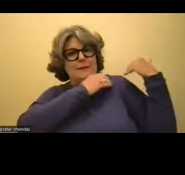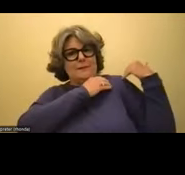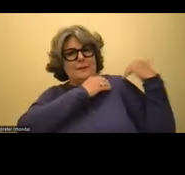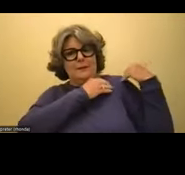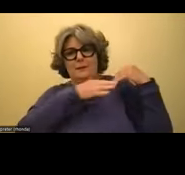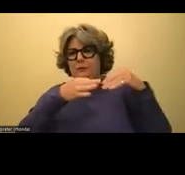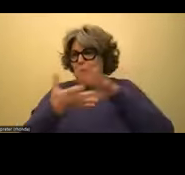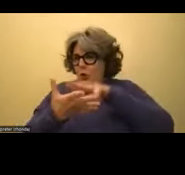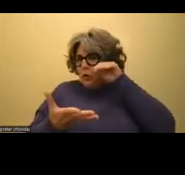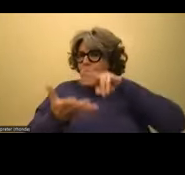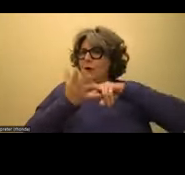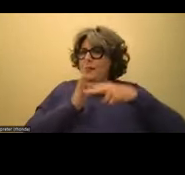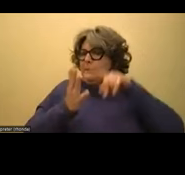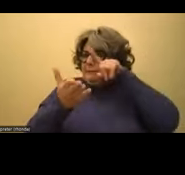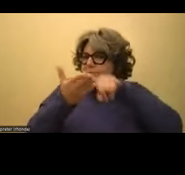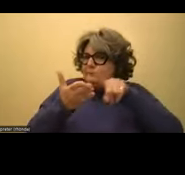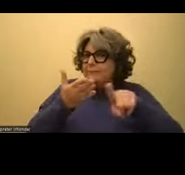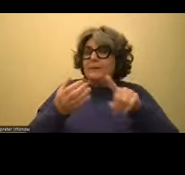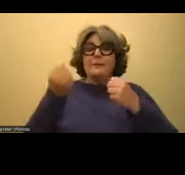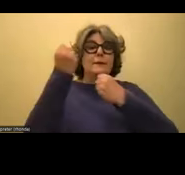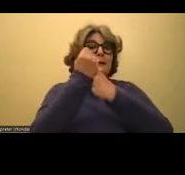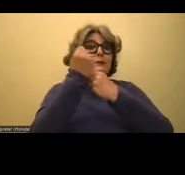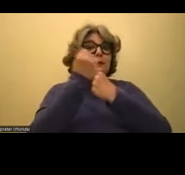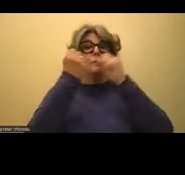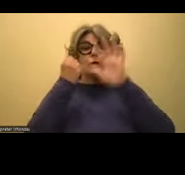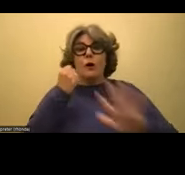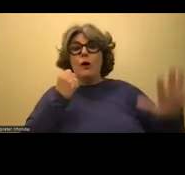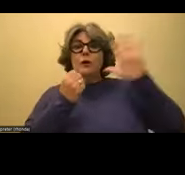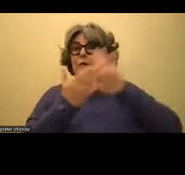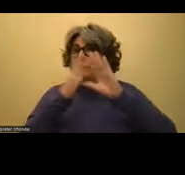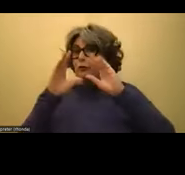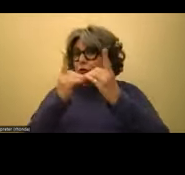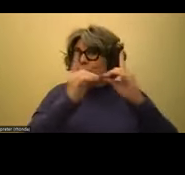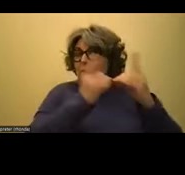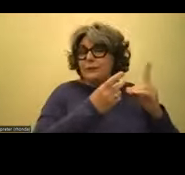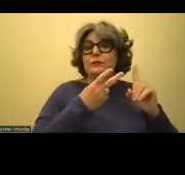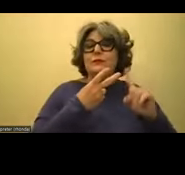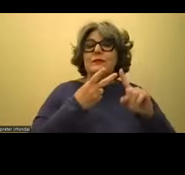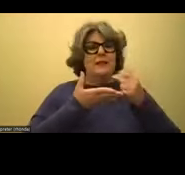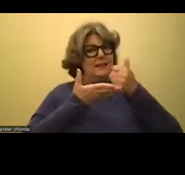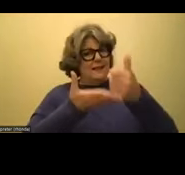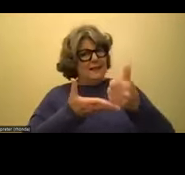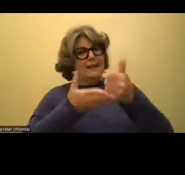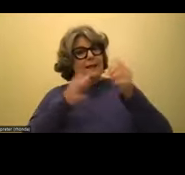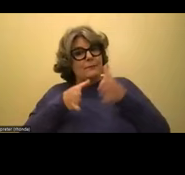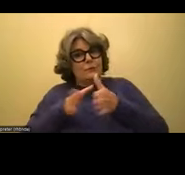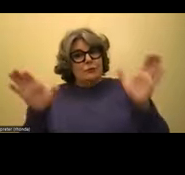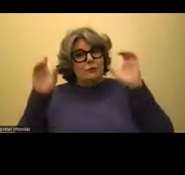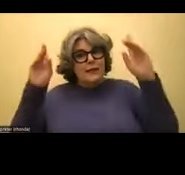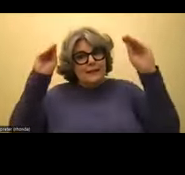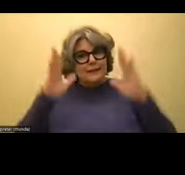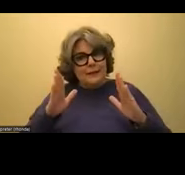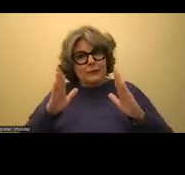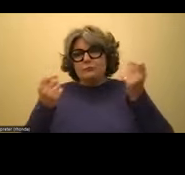means. And there are lots of support personnel across school district and across schools that can help general education teachers. So